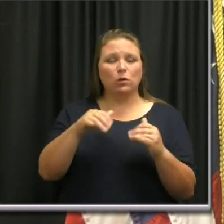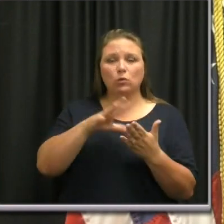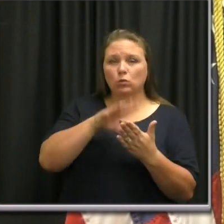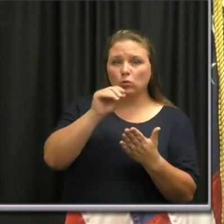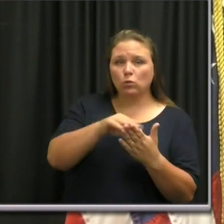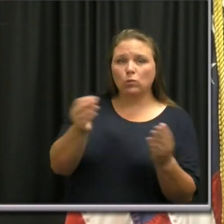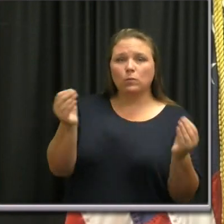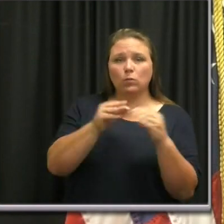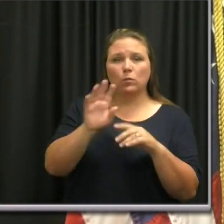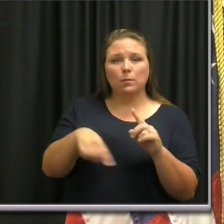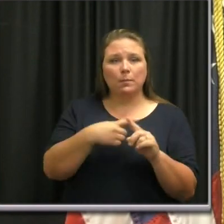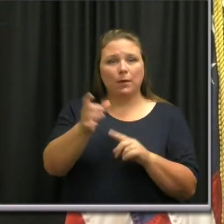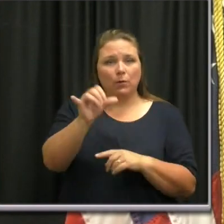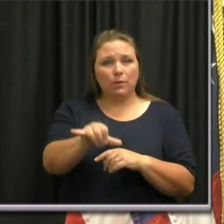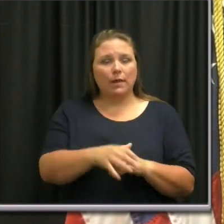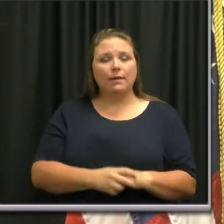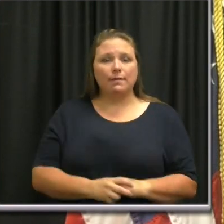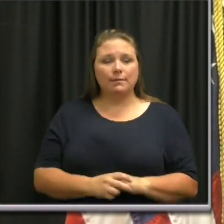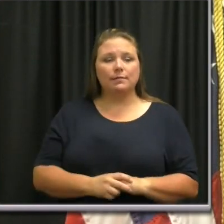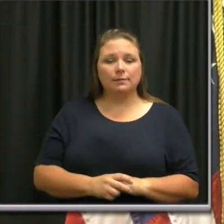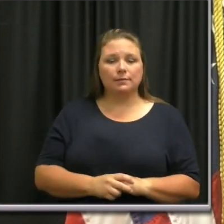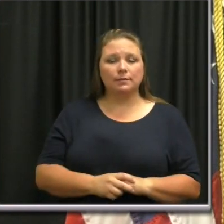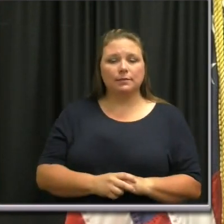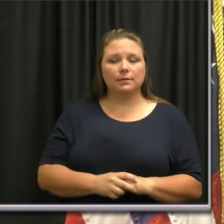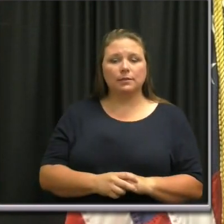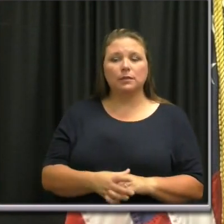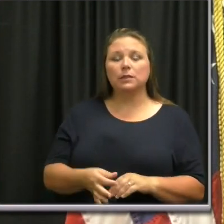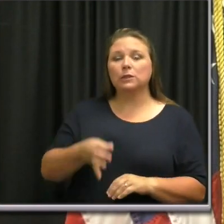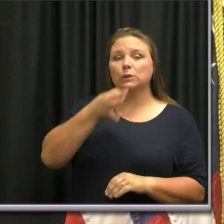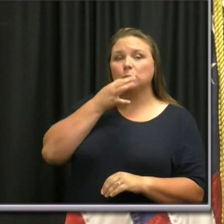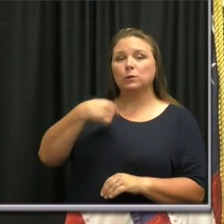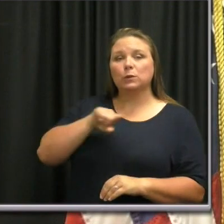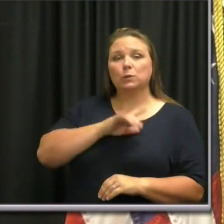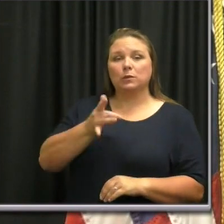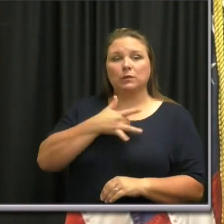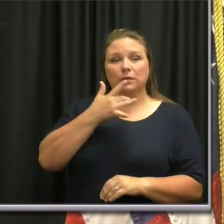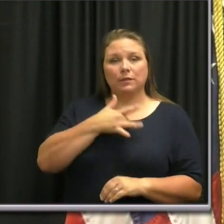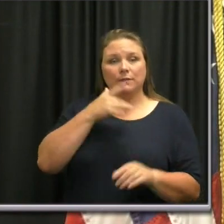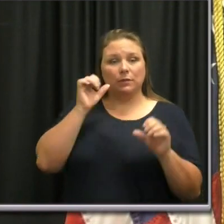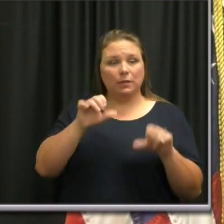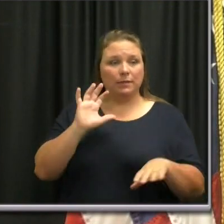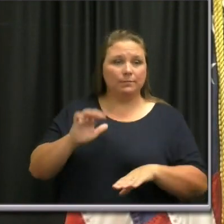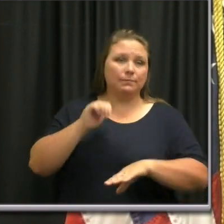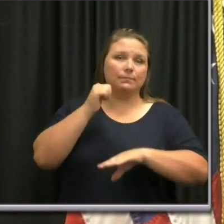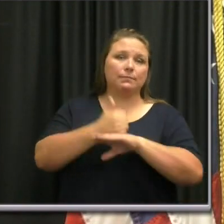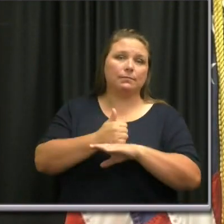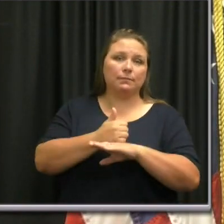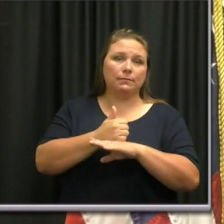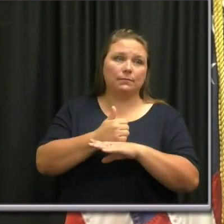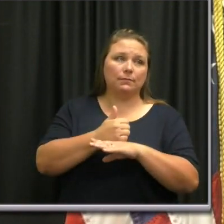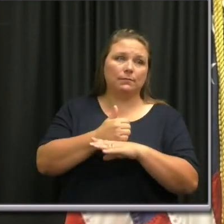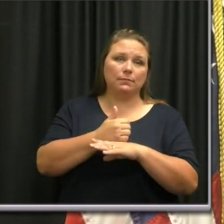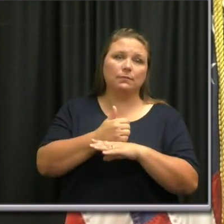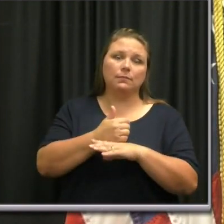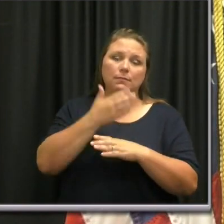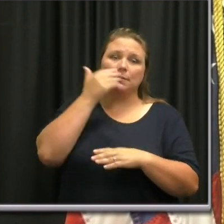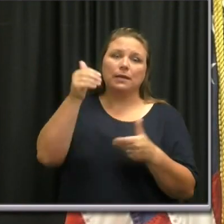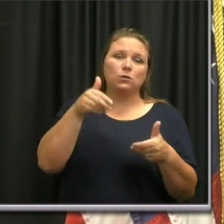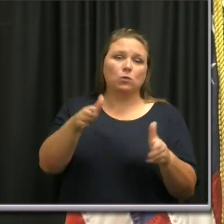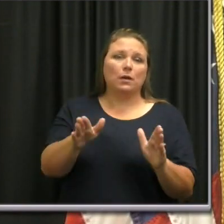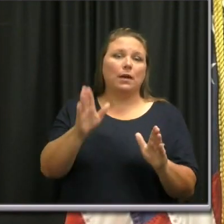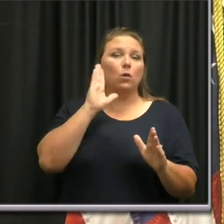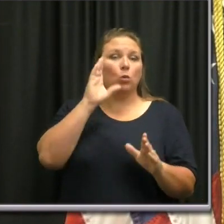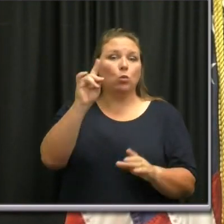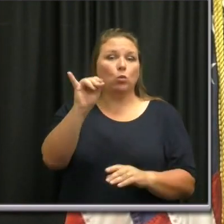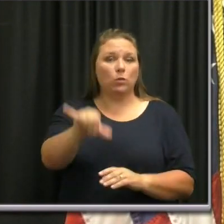more about this. Uh, and, uh, as soon as we feel that we can implement it on a larger scale, we're going to do